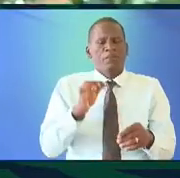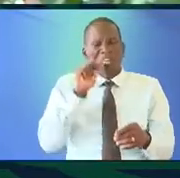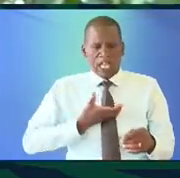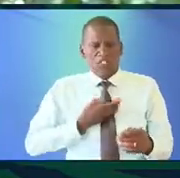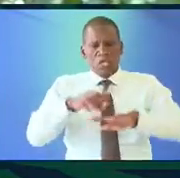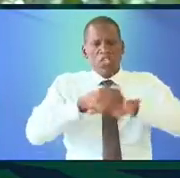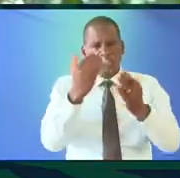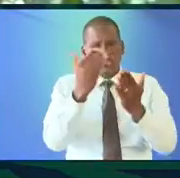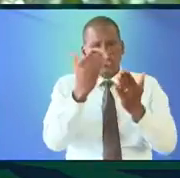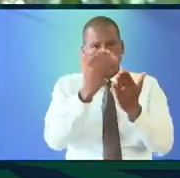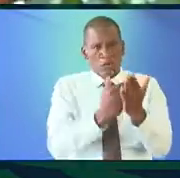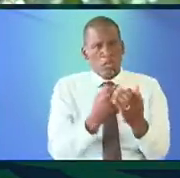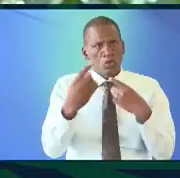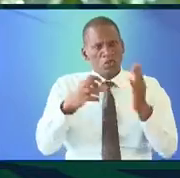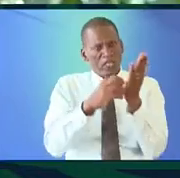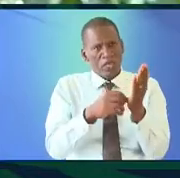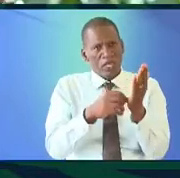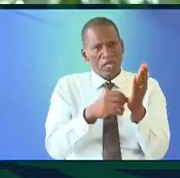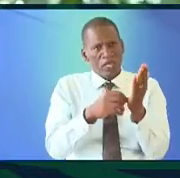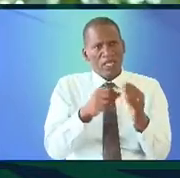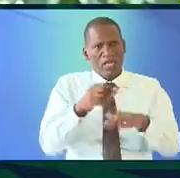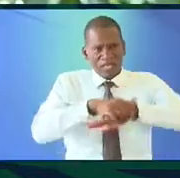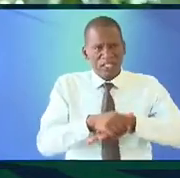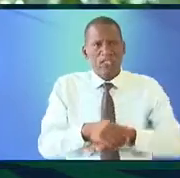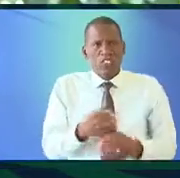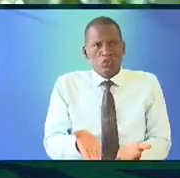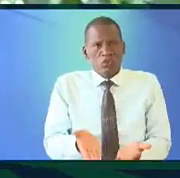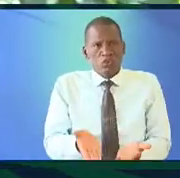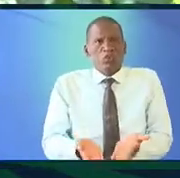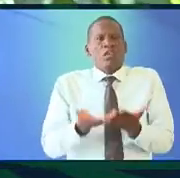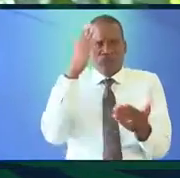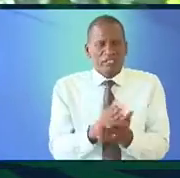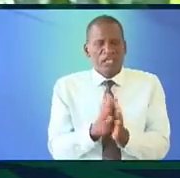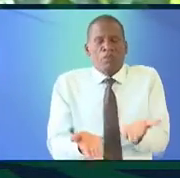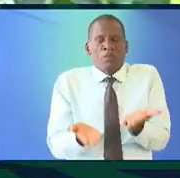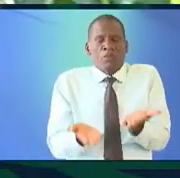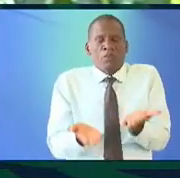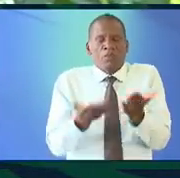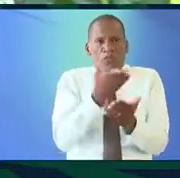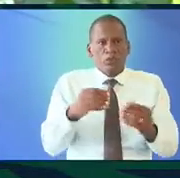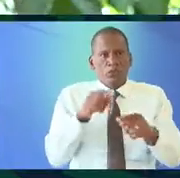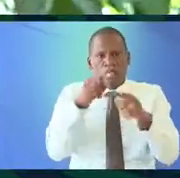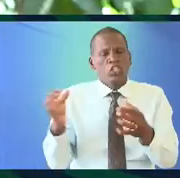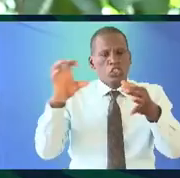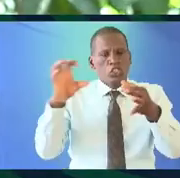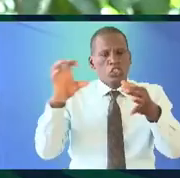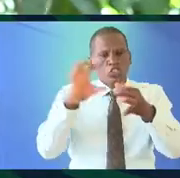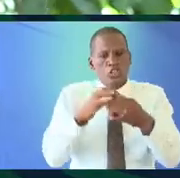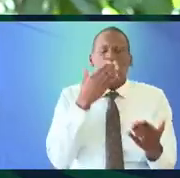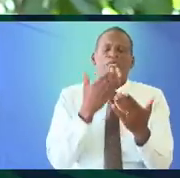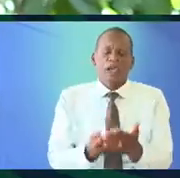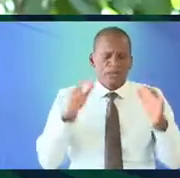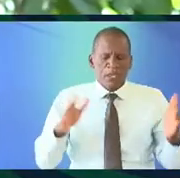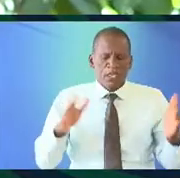Council's English program will be speaking Kiswahili and English to build trust and build those kind of bridges please join me